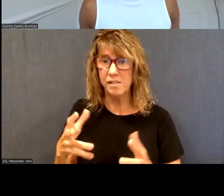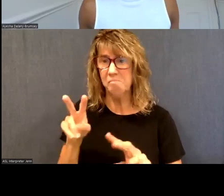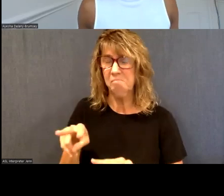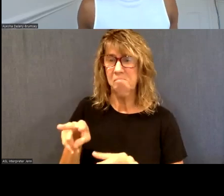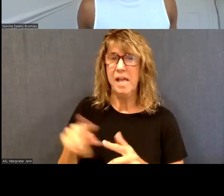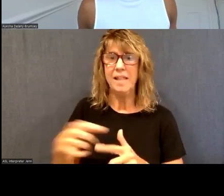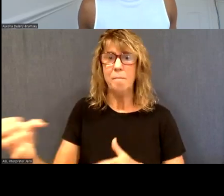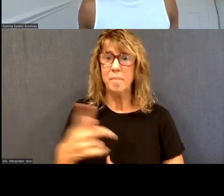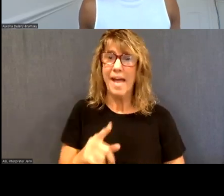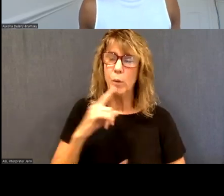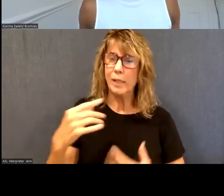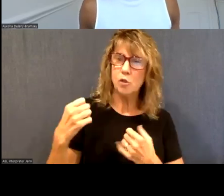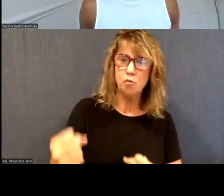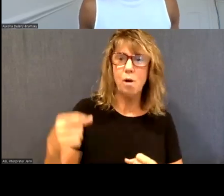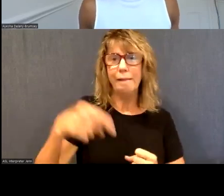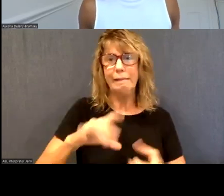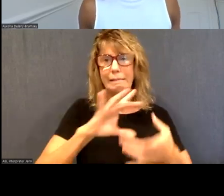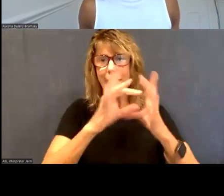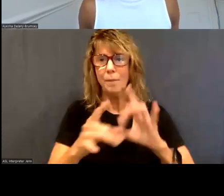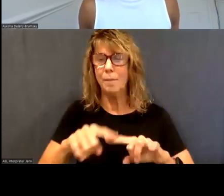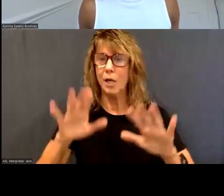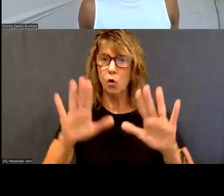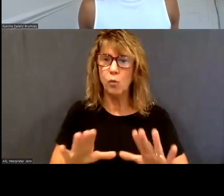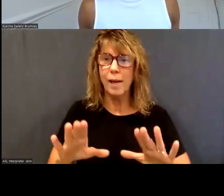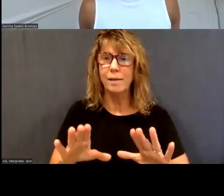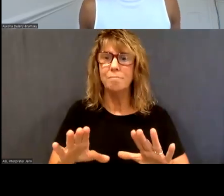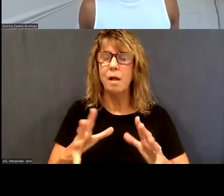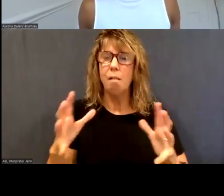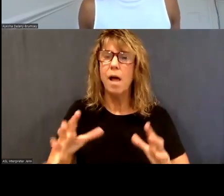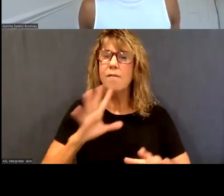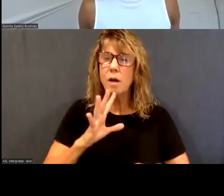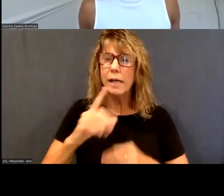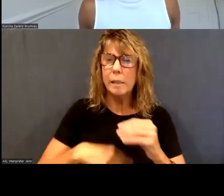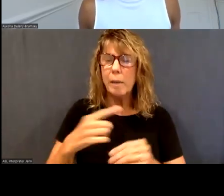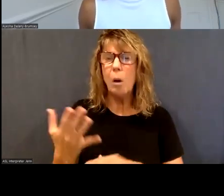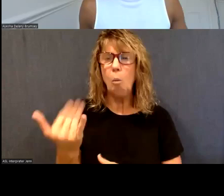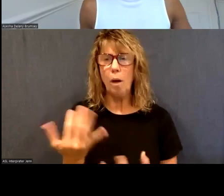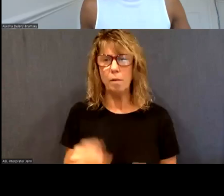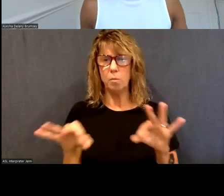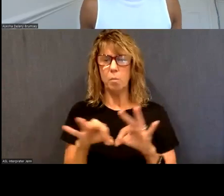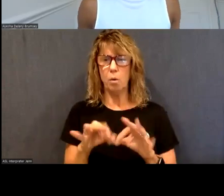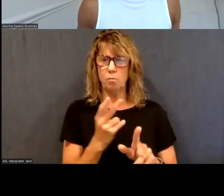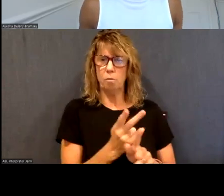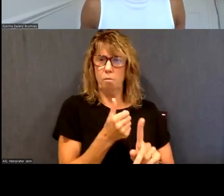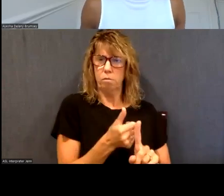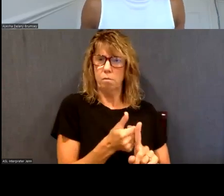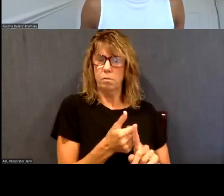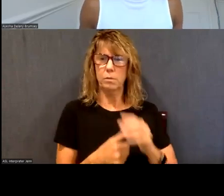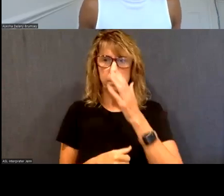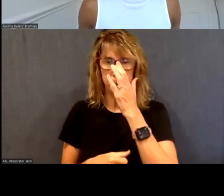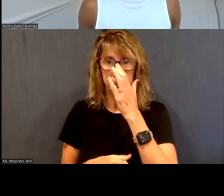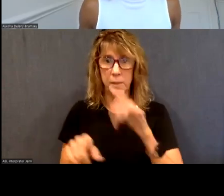really strong in this Olympics, obviously, but did a great deal of talking about how the necessity to care for herself also